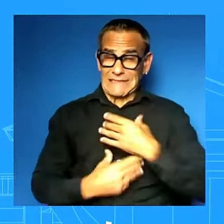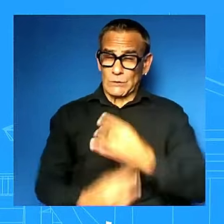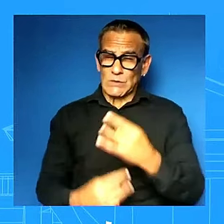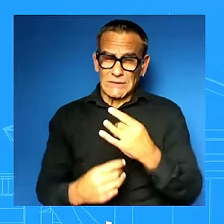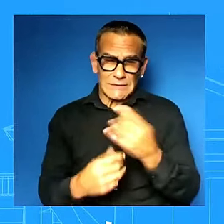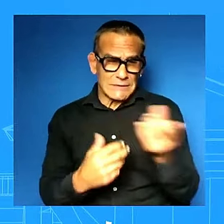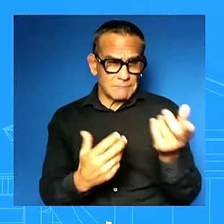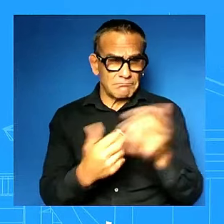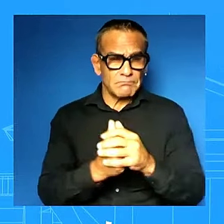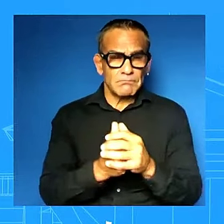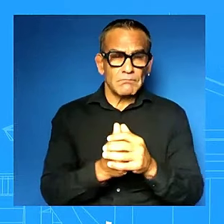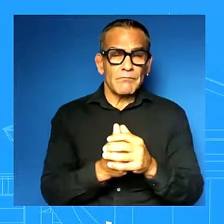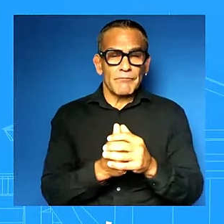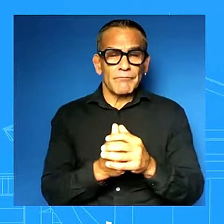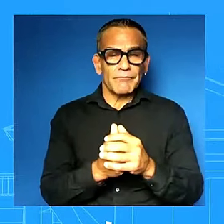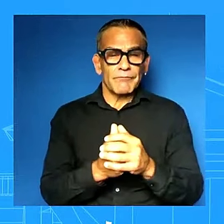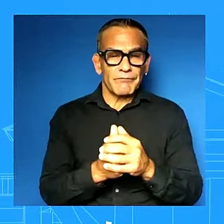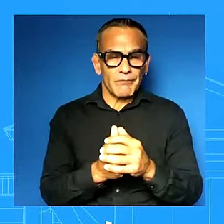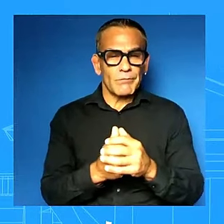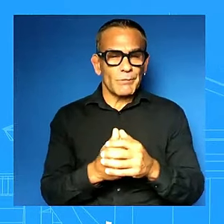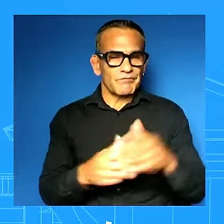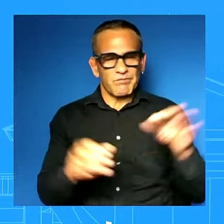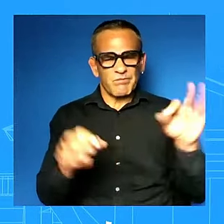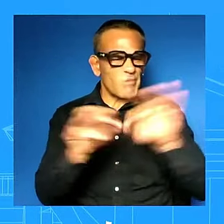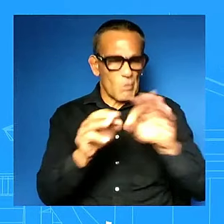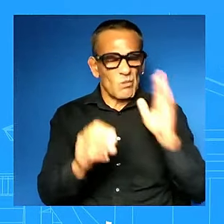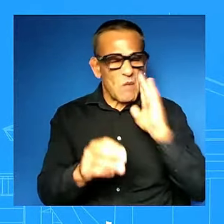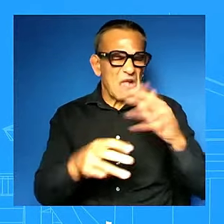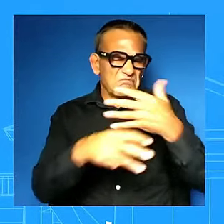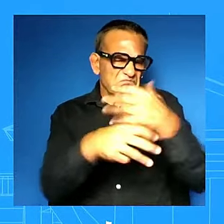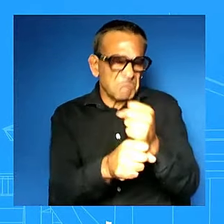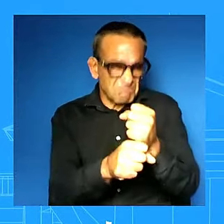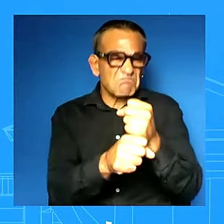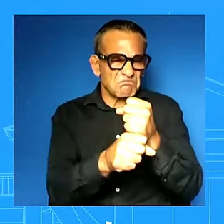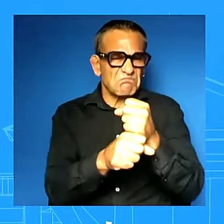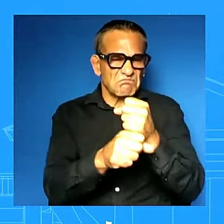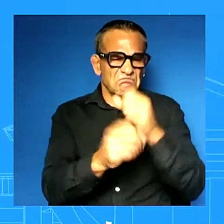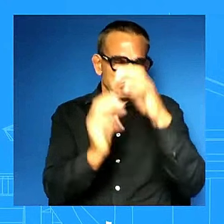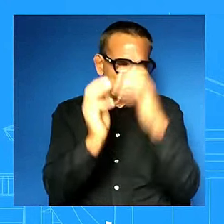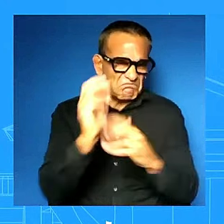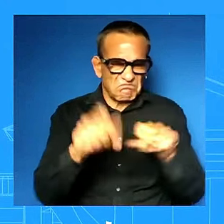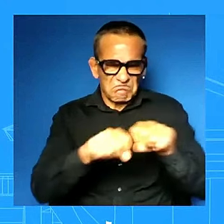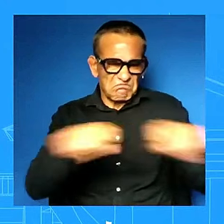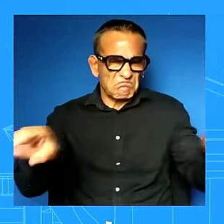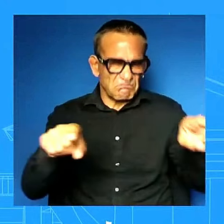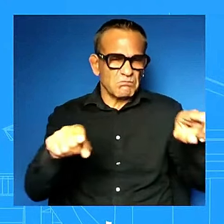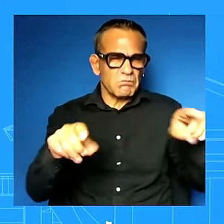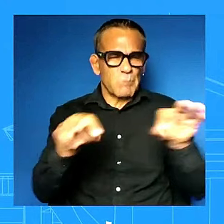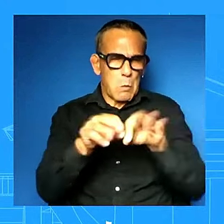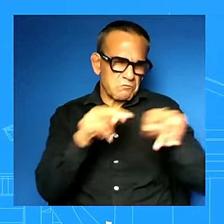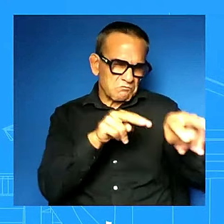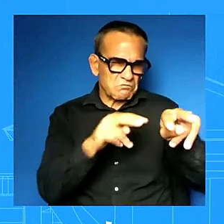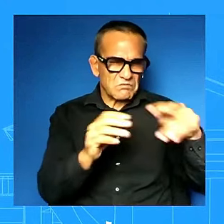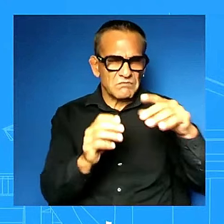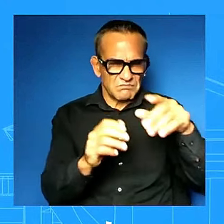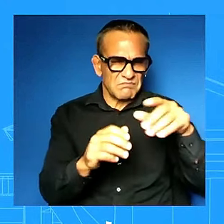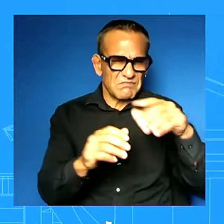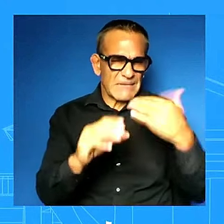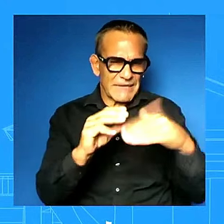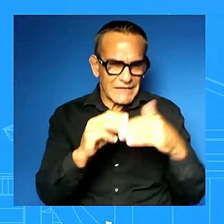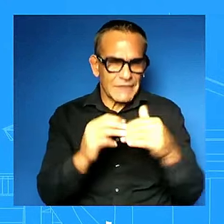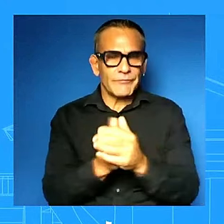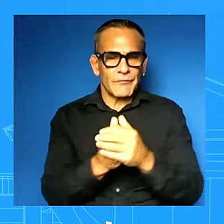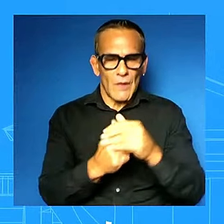a more fulsome uh readout uh that'll go out to all of you was anthropic uh open ai microsoft